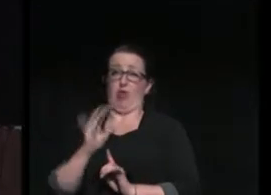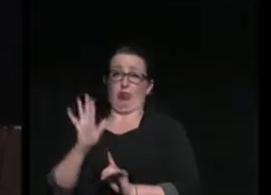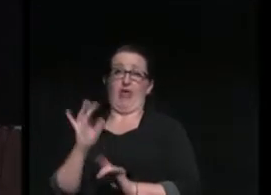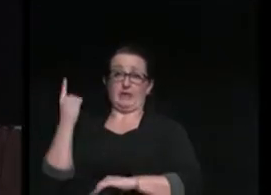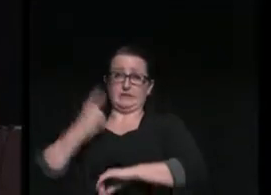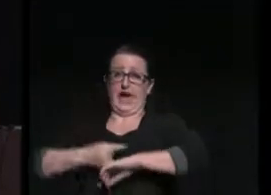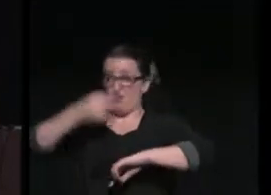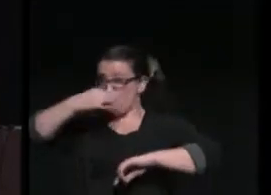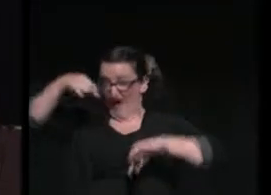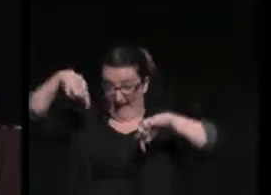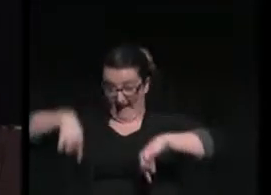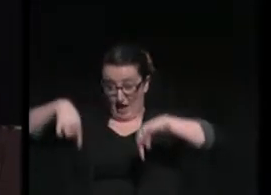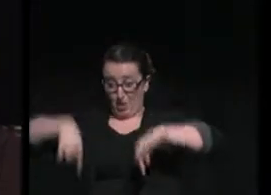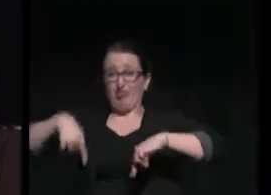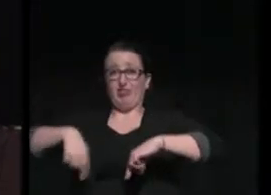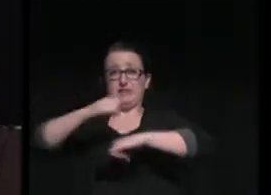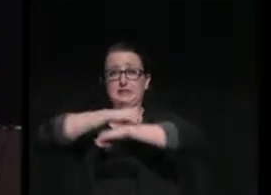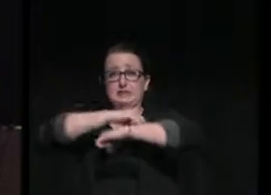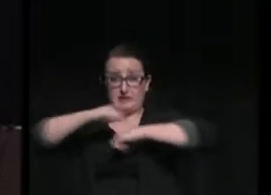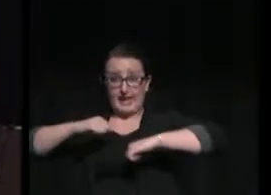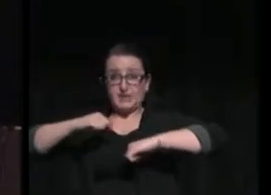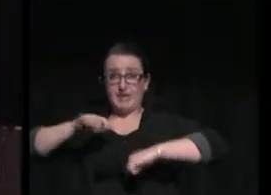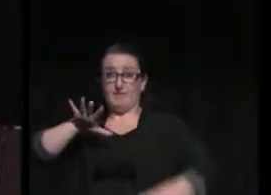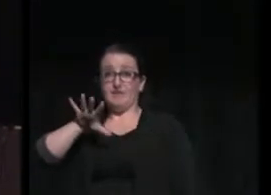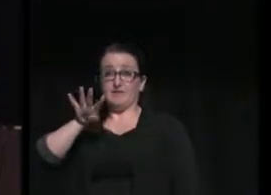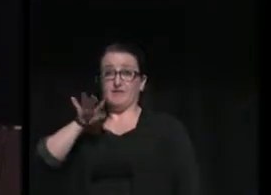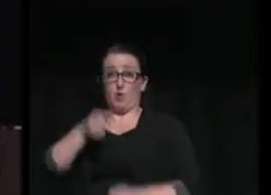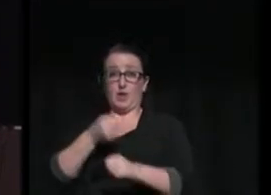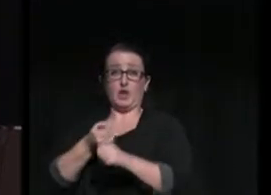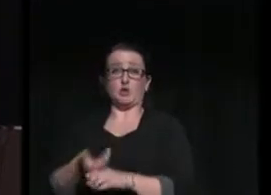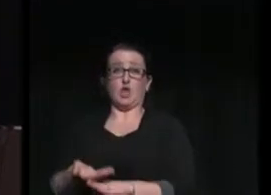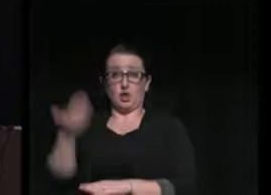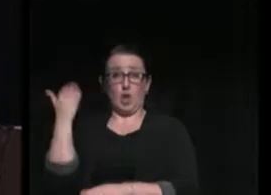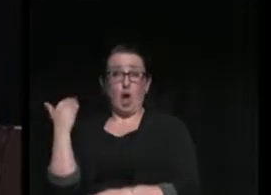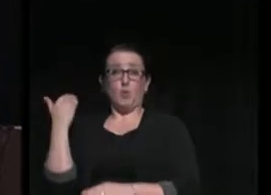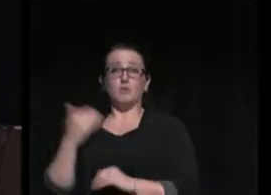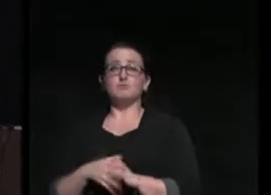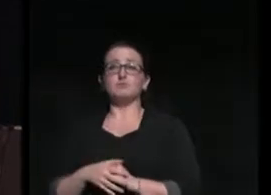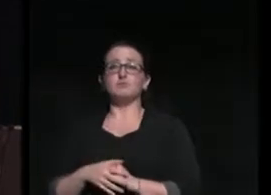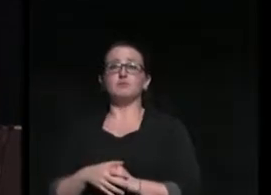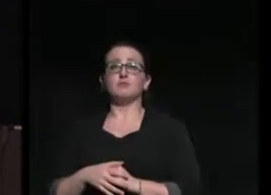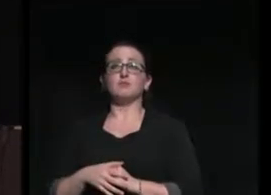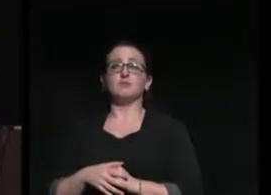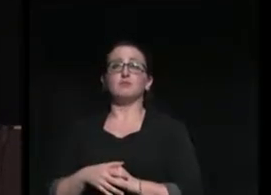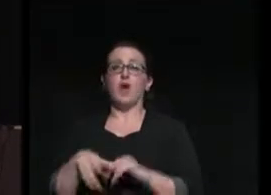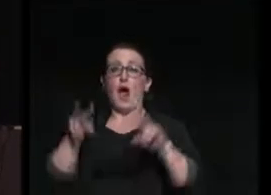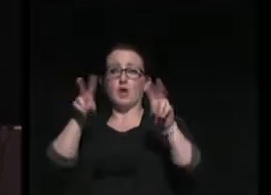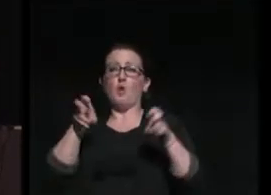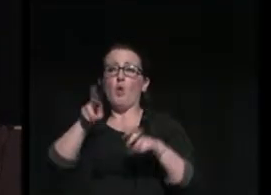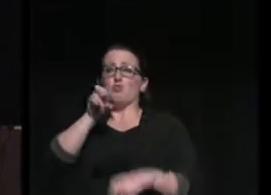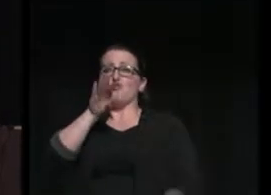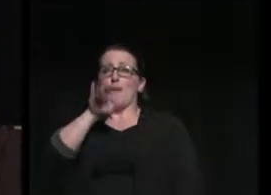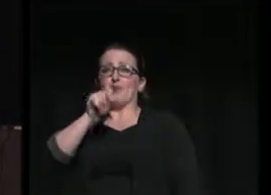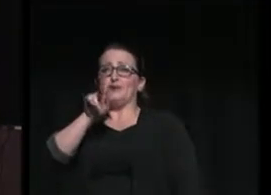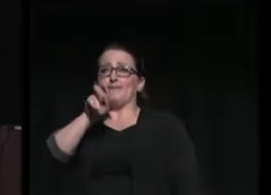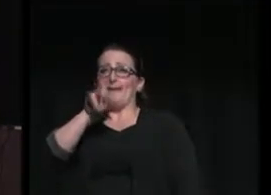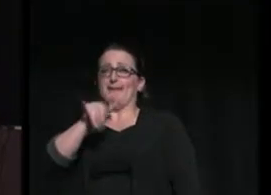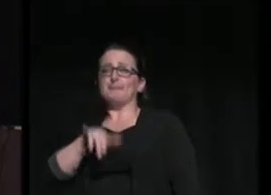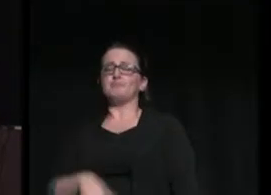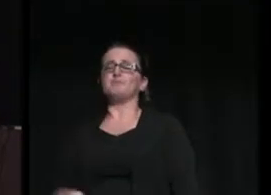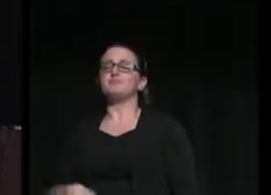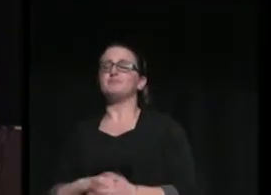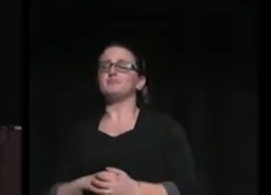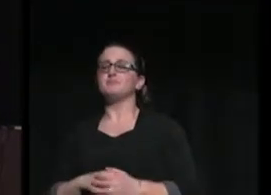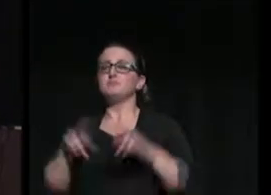here, probably on this stage, 54 years ago, of his late brother. And I quote Robert Kennedy. His idea really